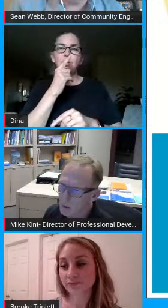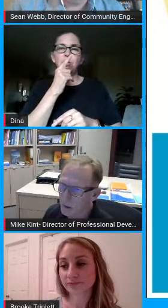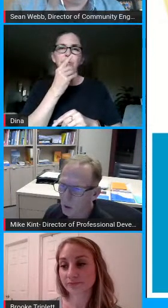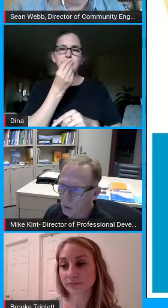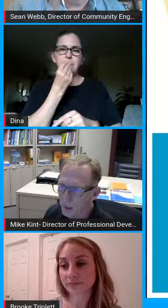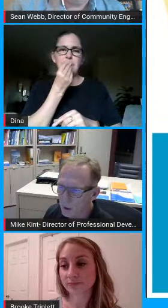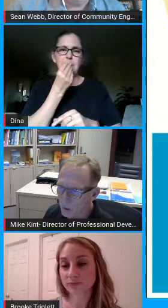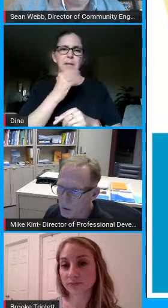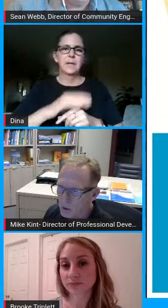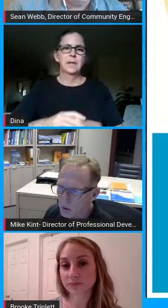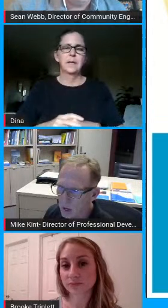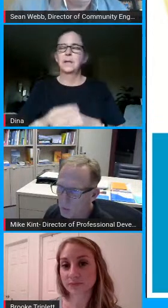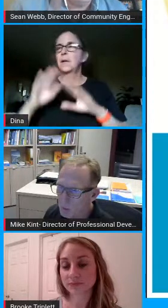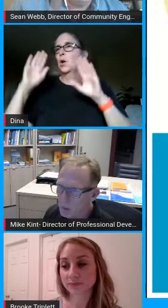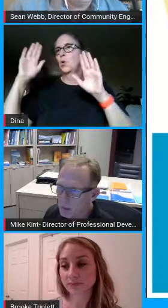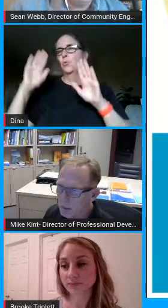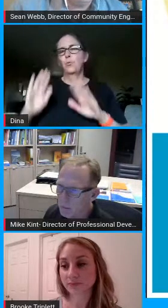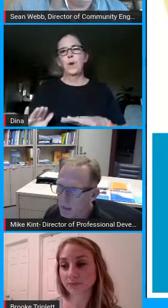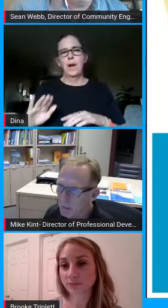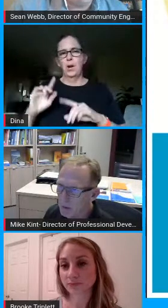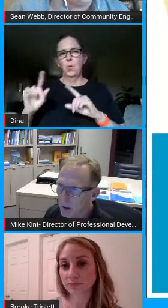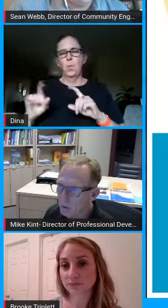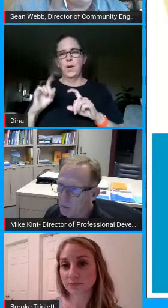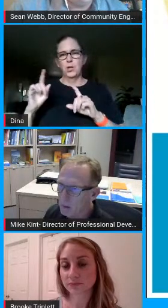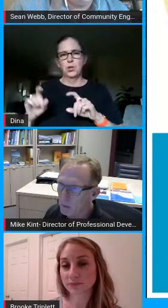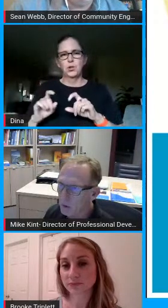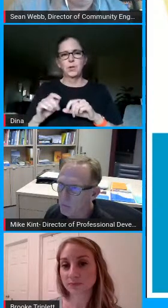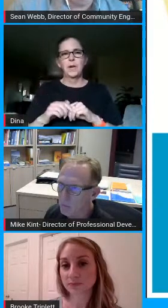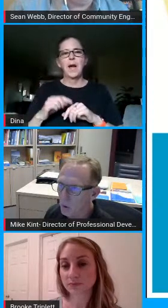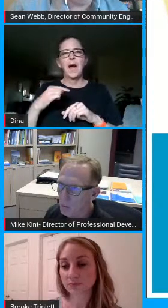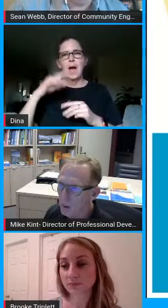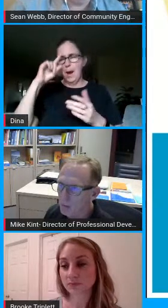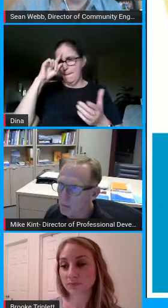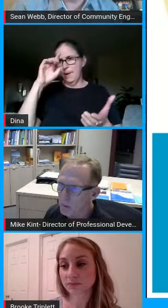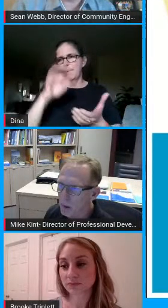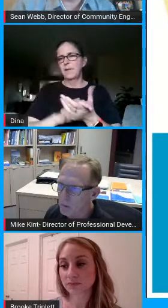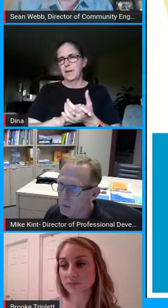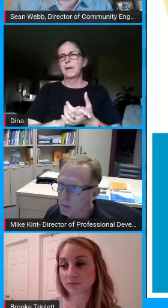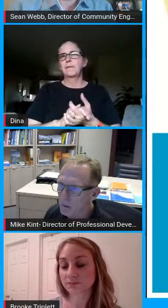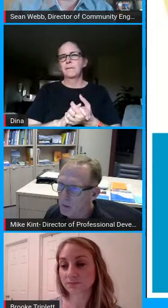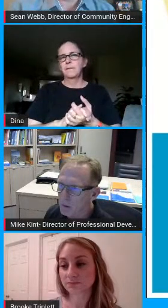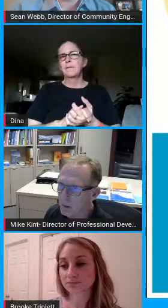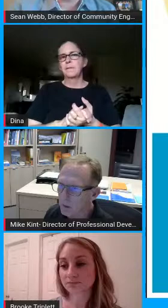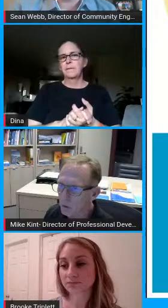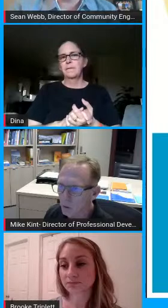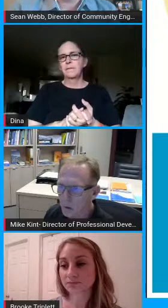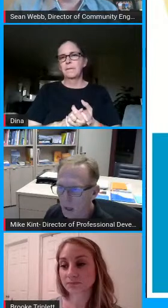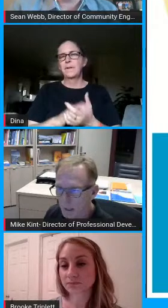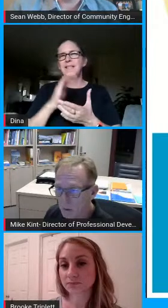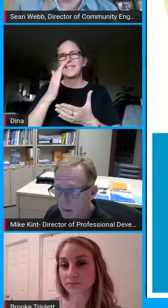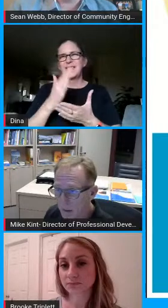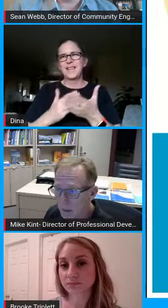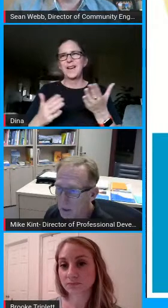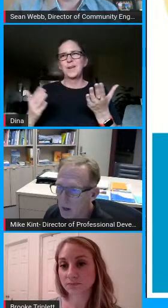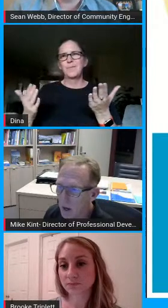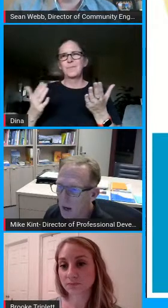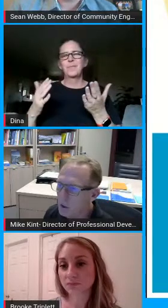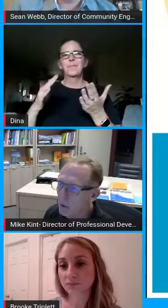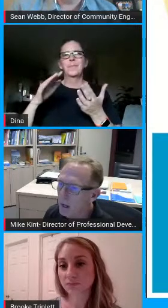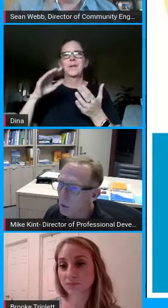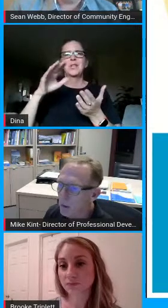that is a great question i believe that there has to be some form of uh either student id